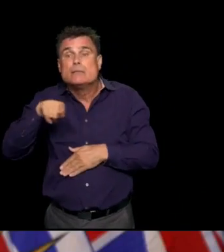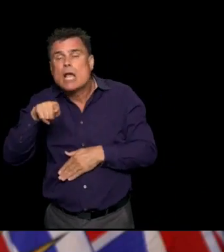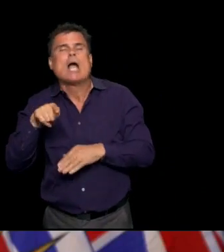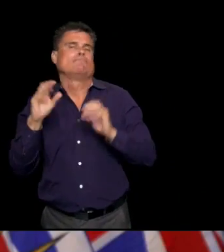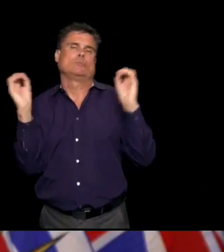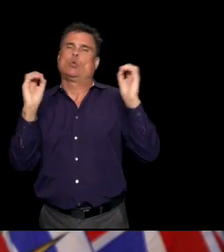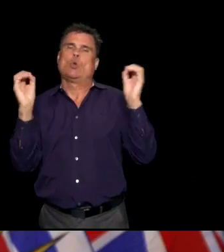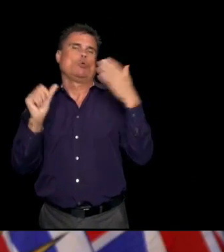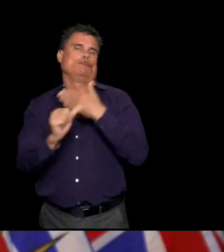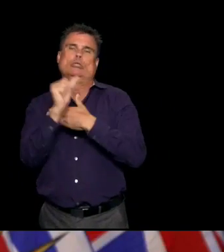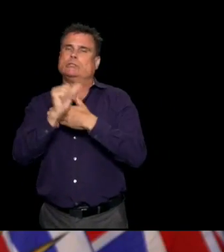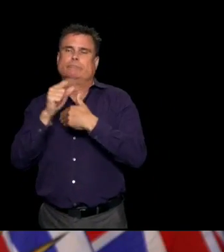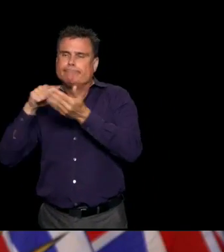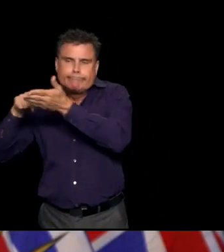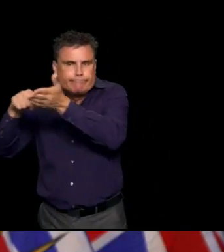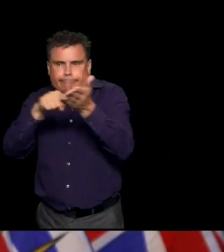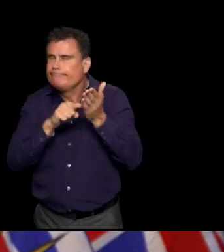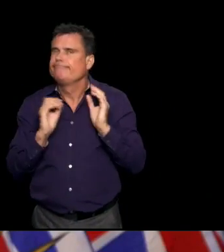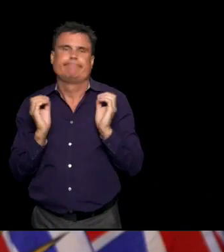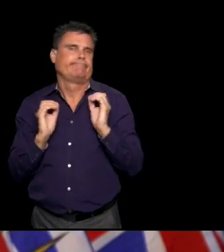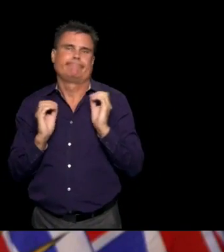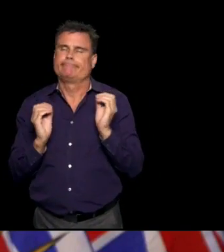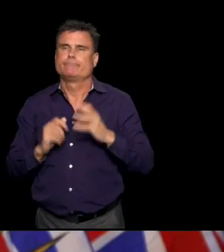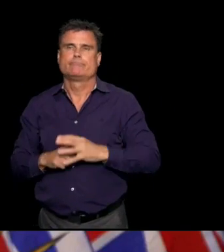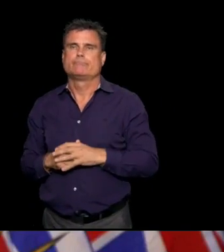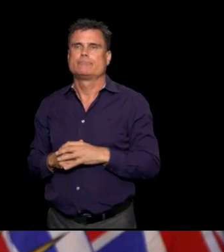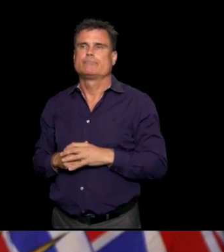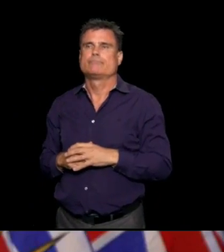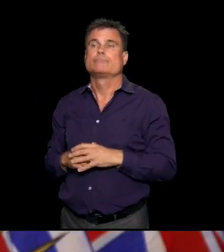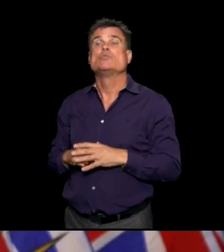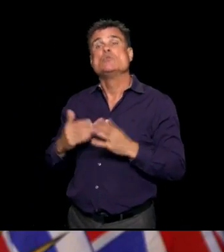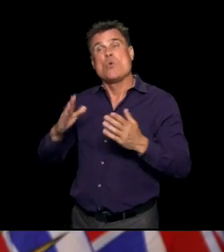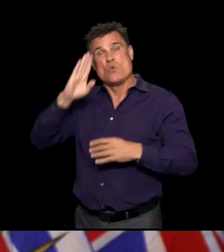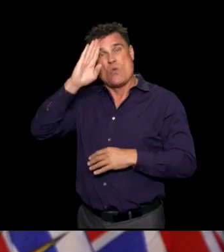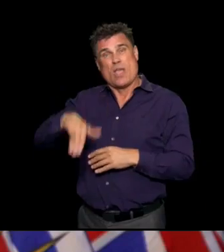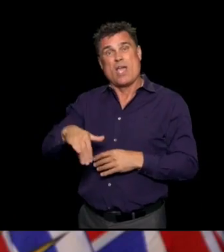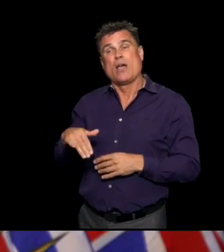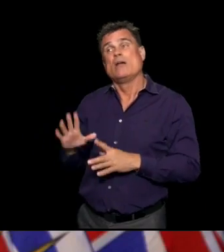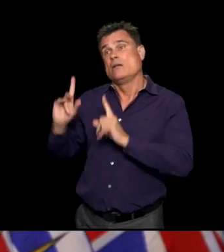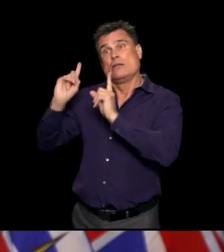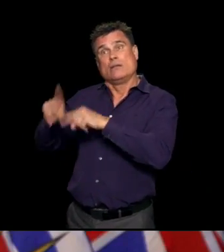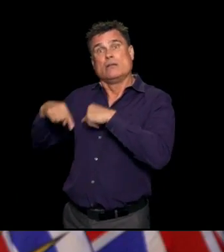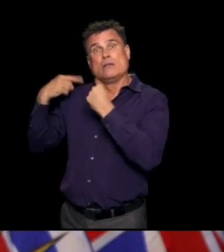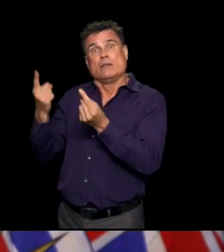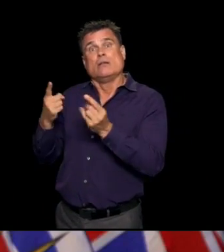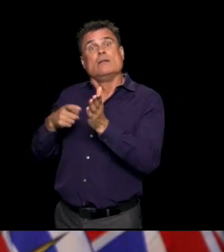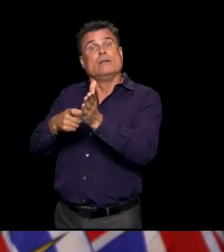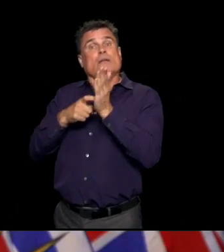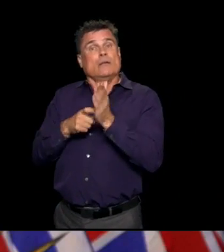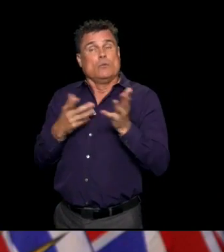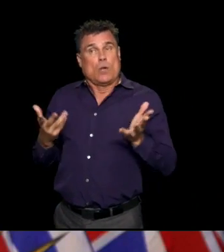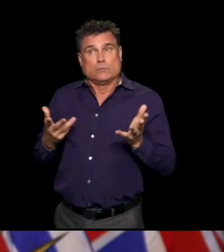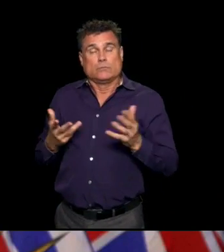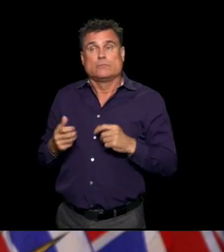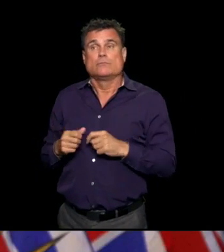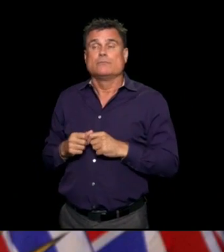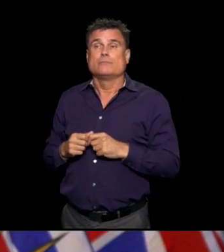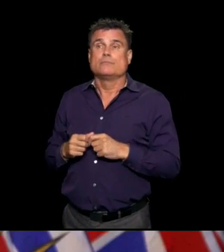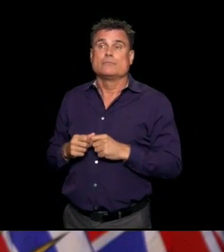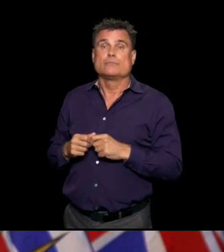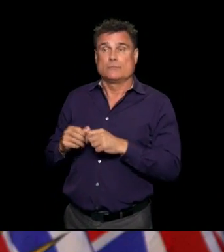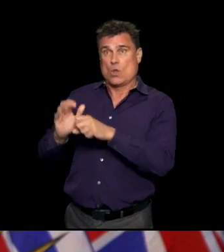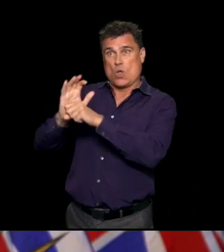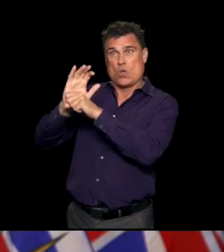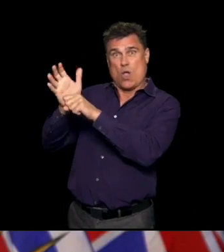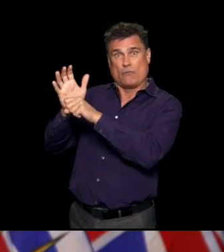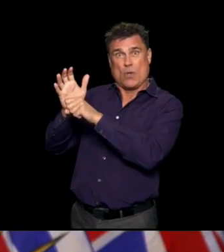to the public, that there has not been exposures that we're aware of in the public. So, those COVID-19 safety plans that we have put in place